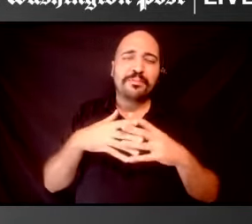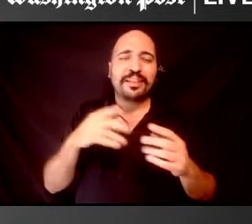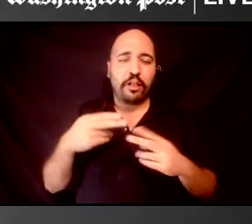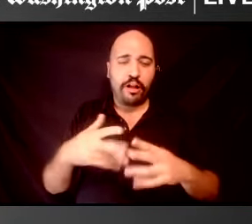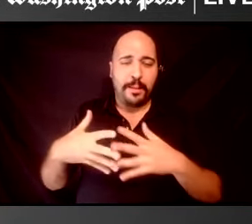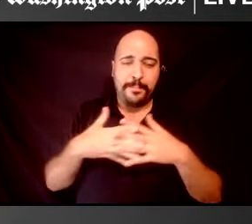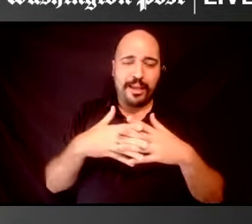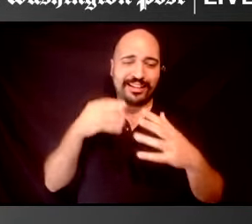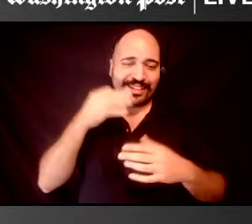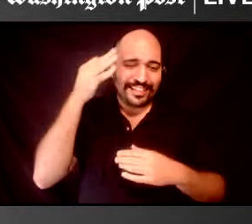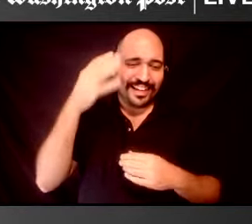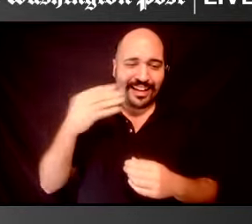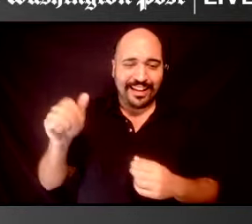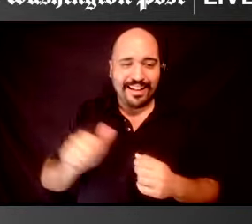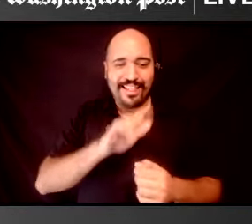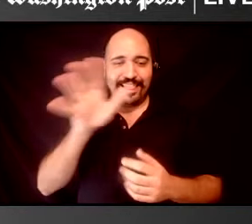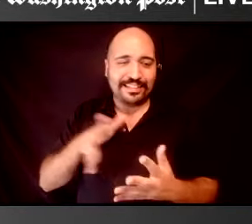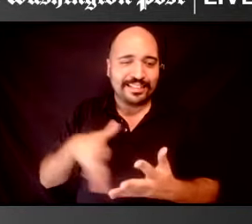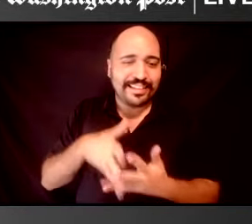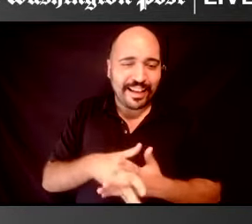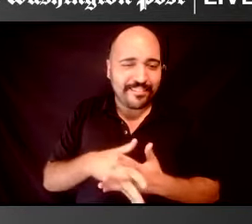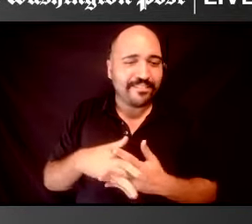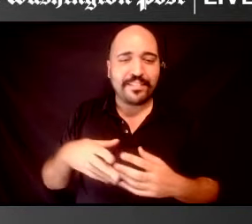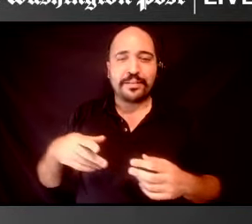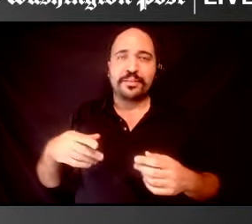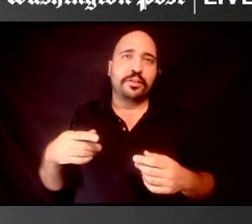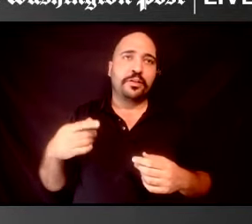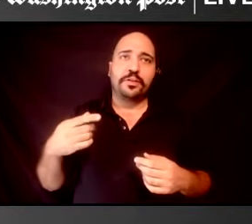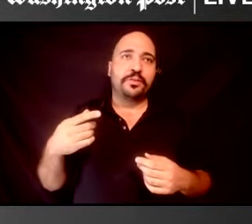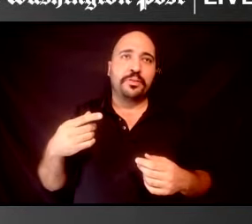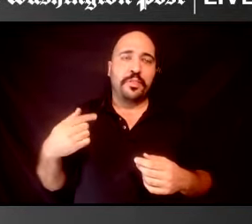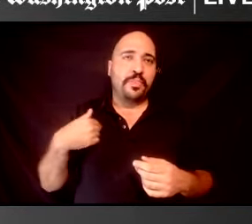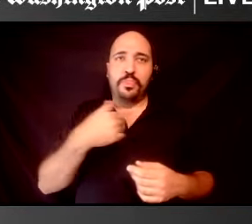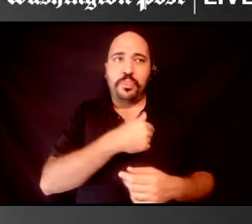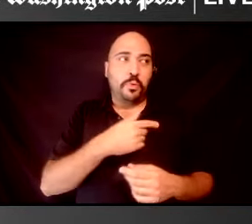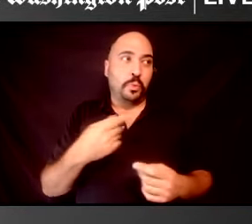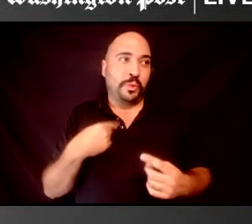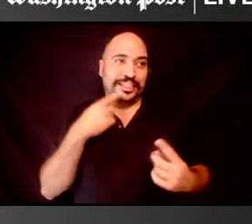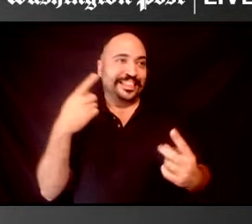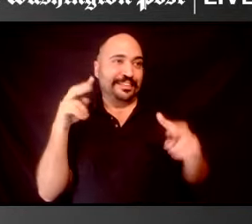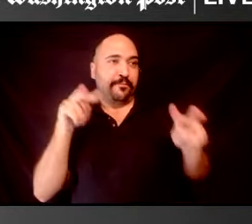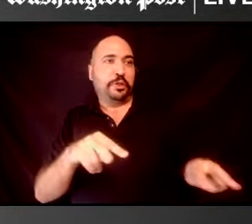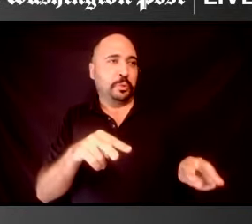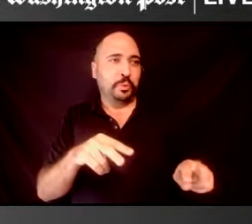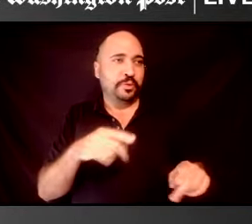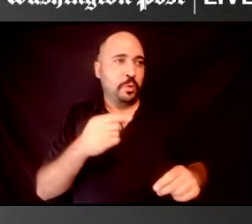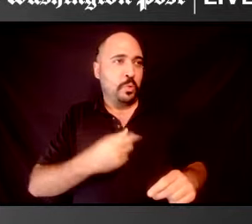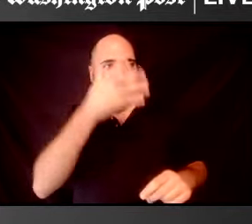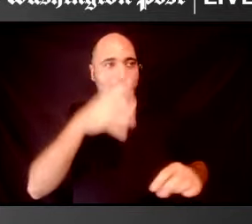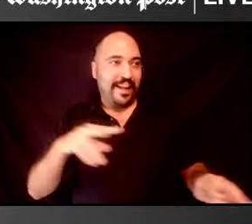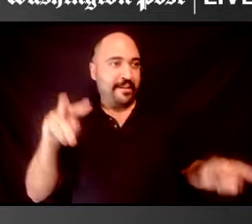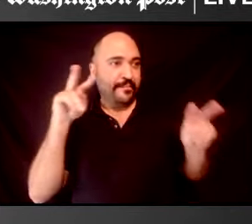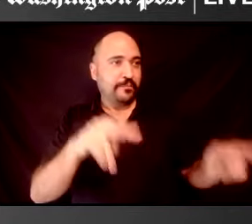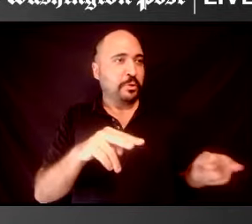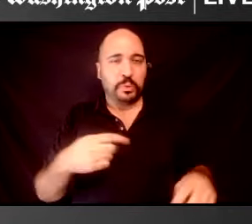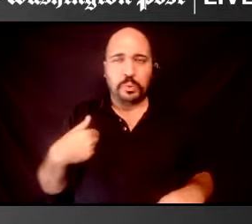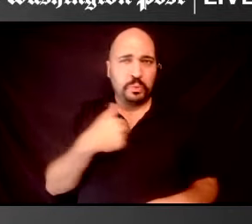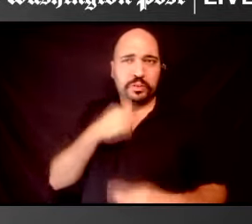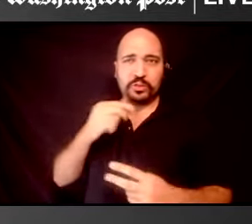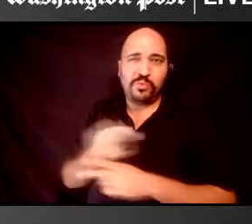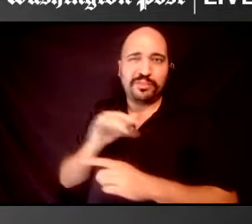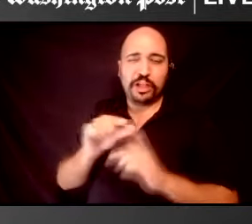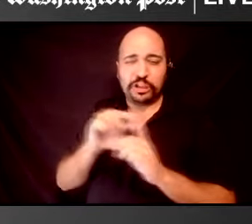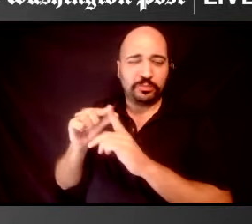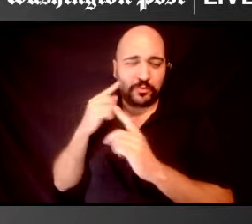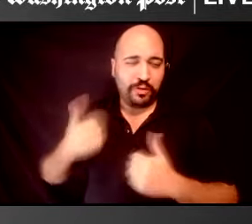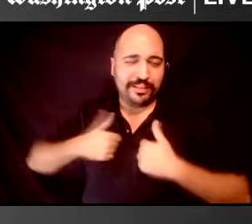and I say considered because those are not the terms we use to define ourselves. It's what the white man uses to define us. But when I